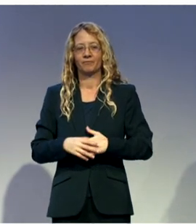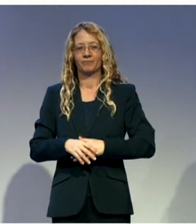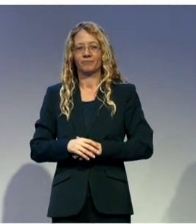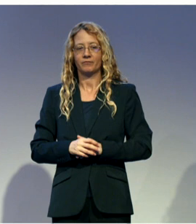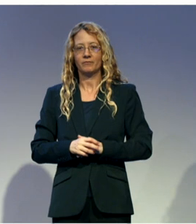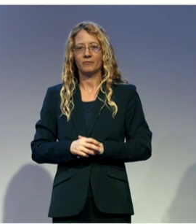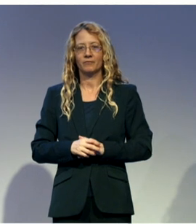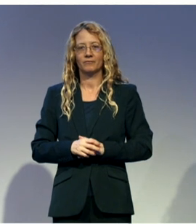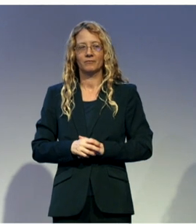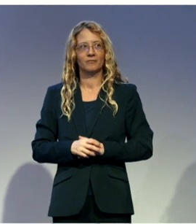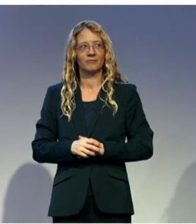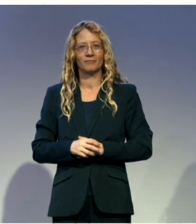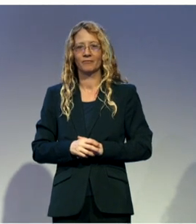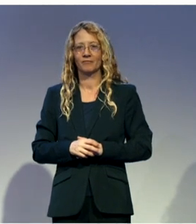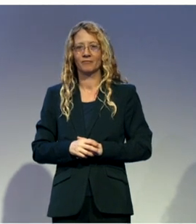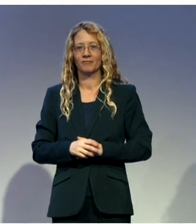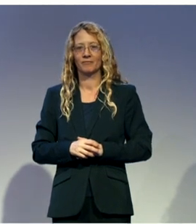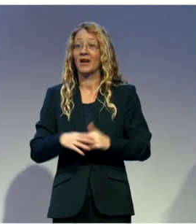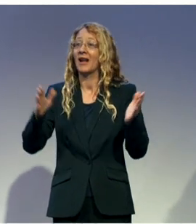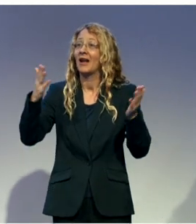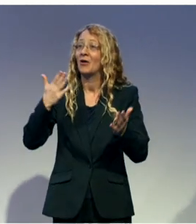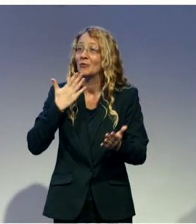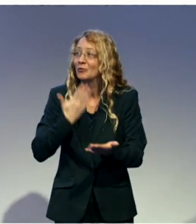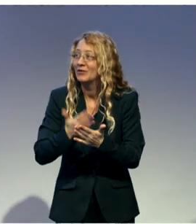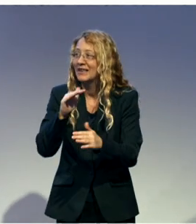Good afternoon, everyone.